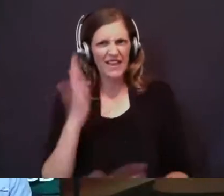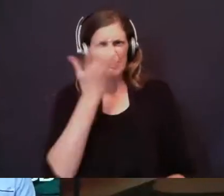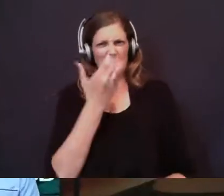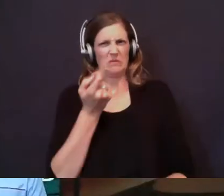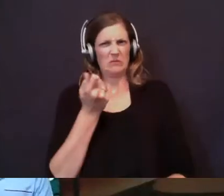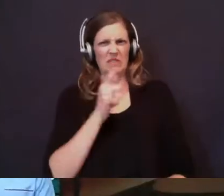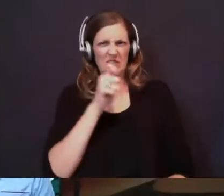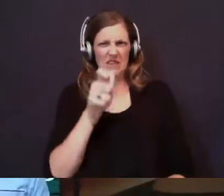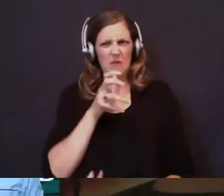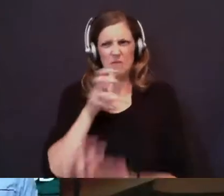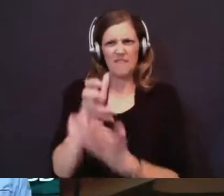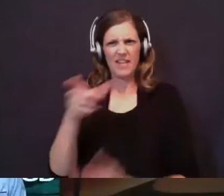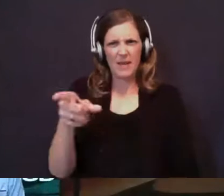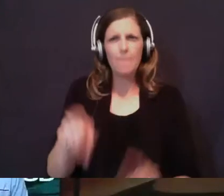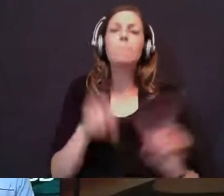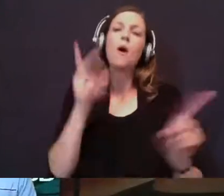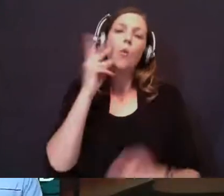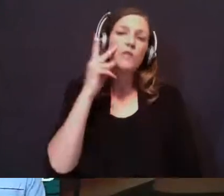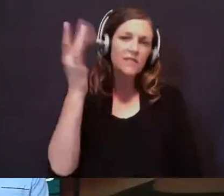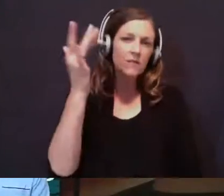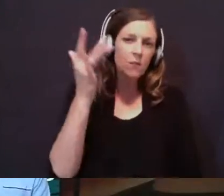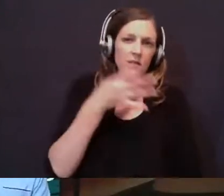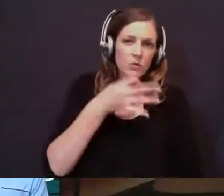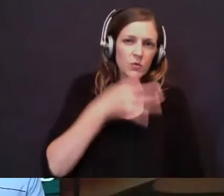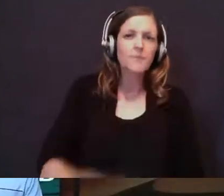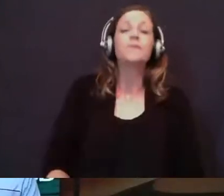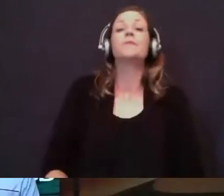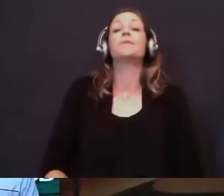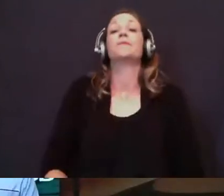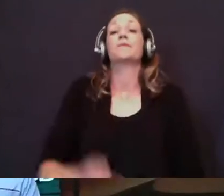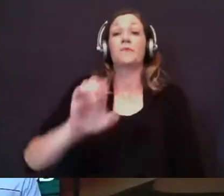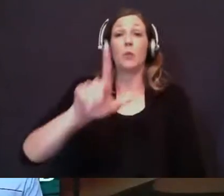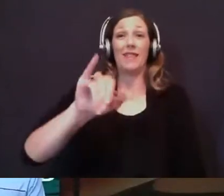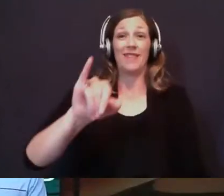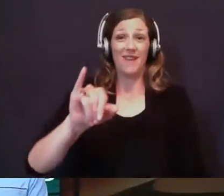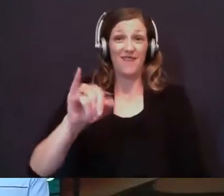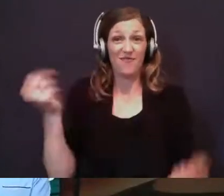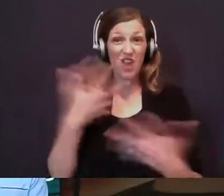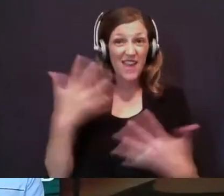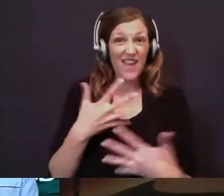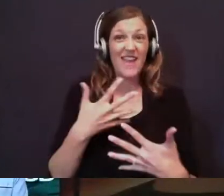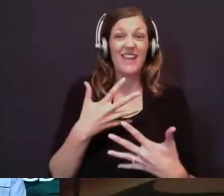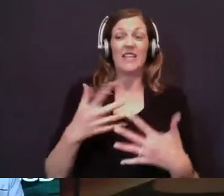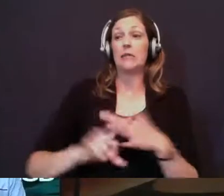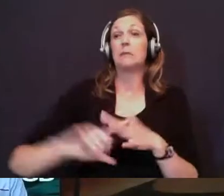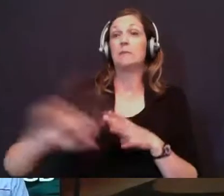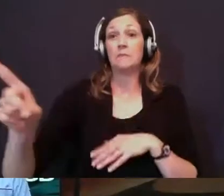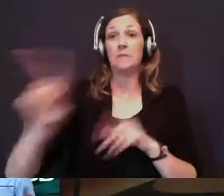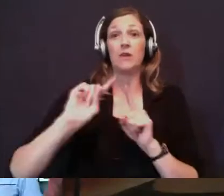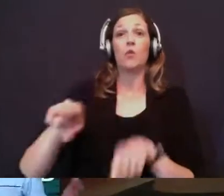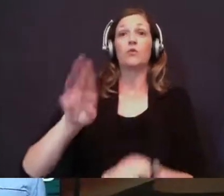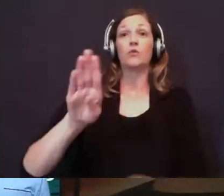character, but we'll see why in just a second. Because Elijah's afraid, he leaves. It says that he goes to Beersheba.